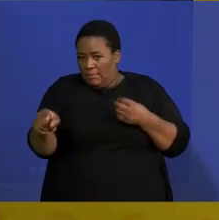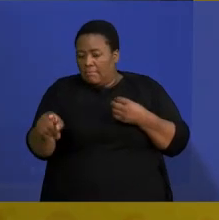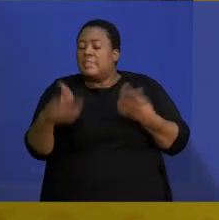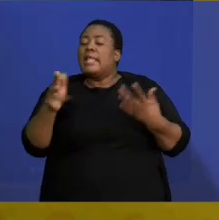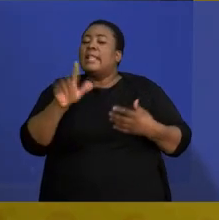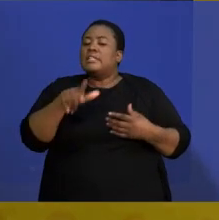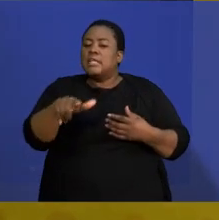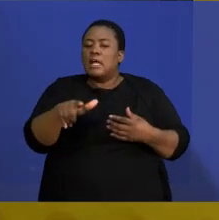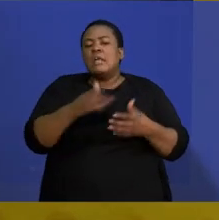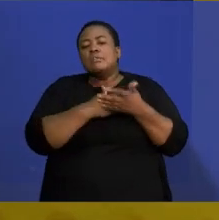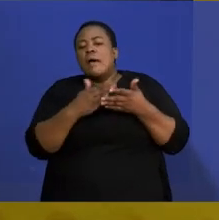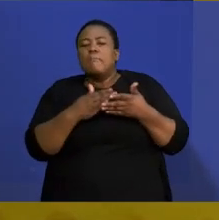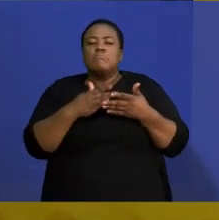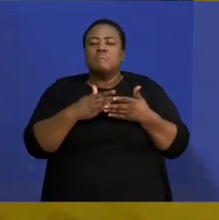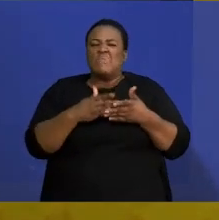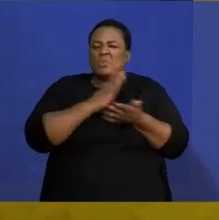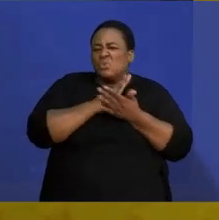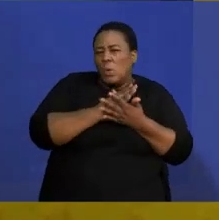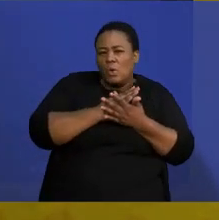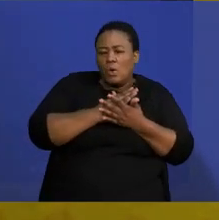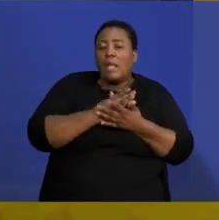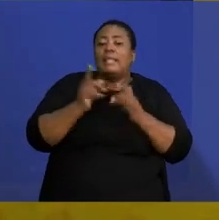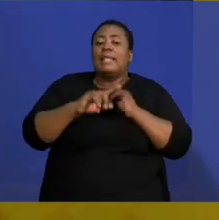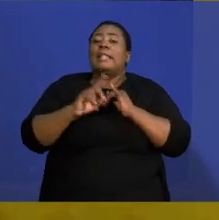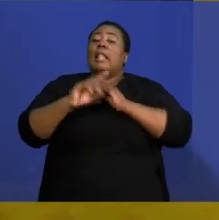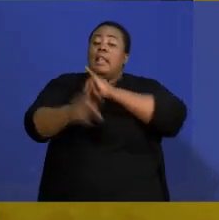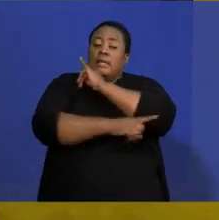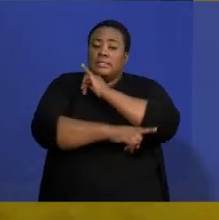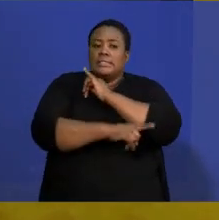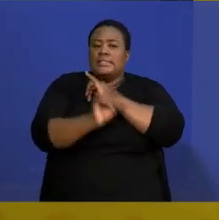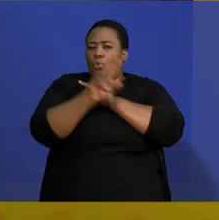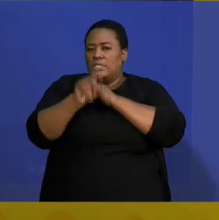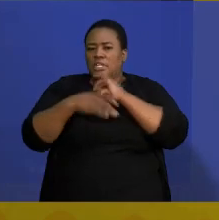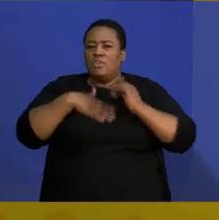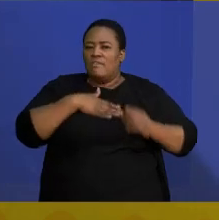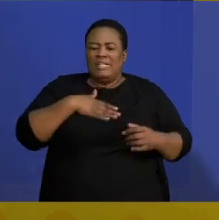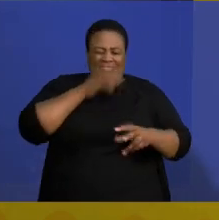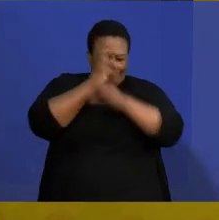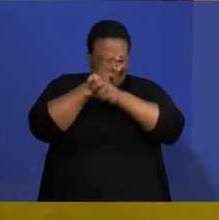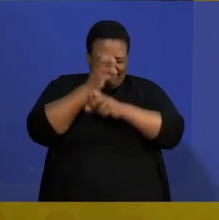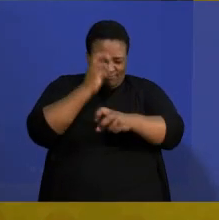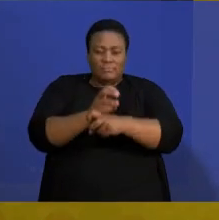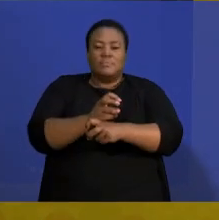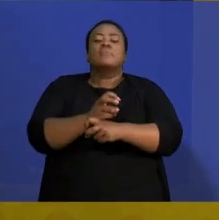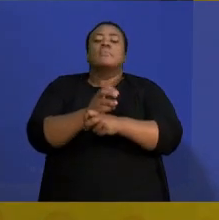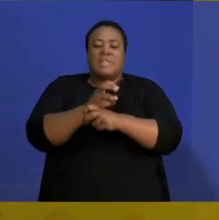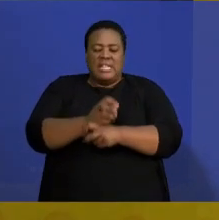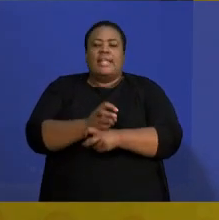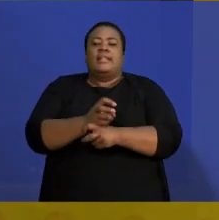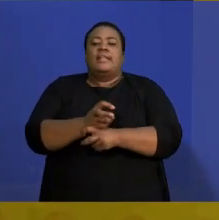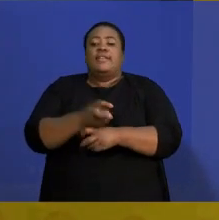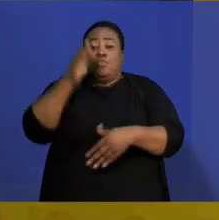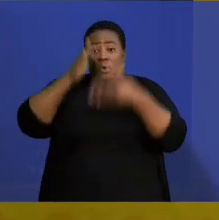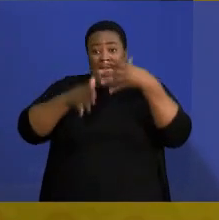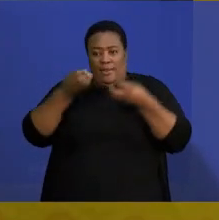and try them out. And then lastly, end with questions that maybe you think you find difficult. And what that will do